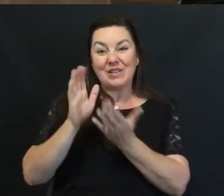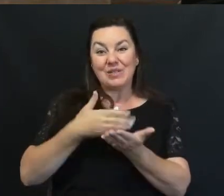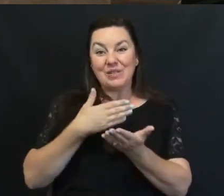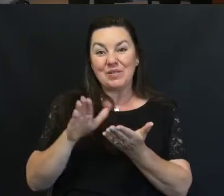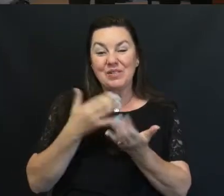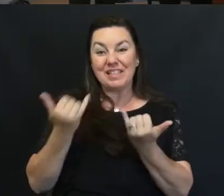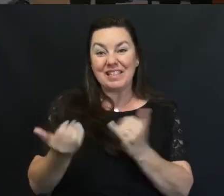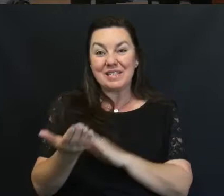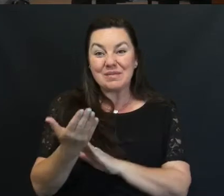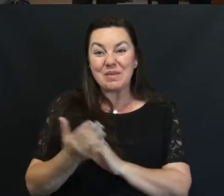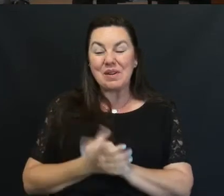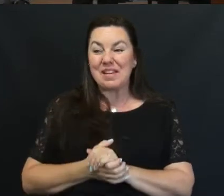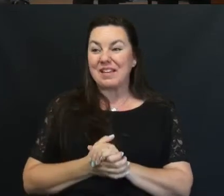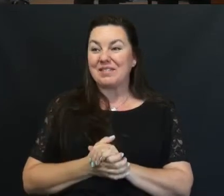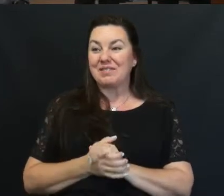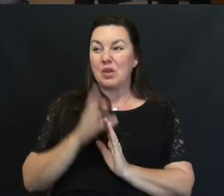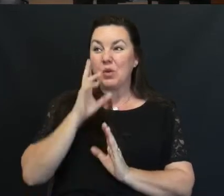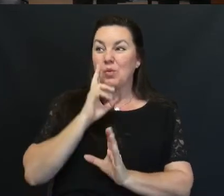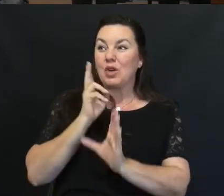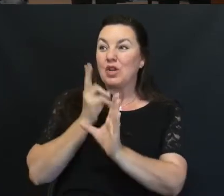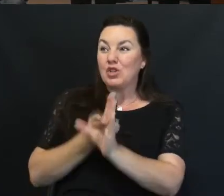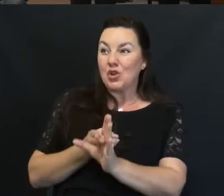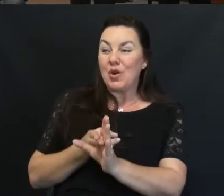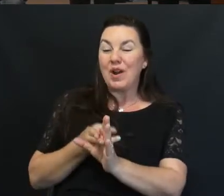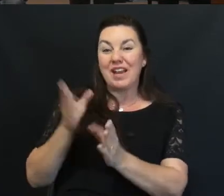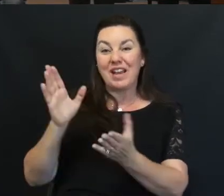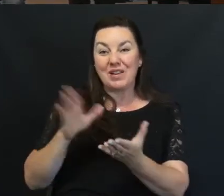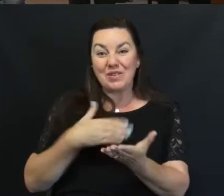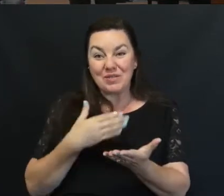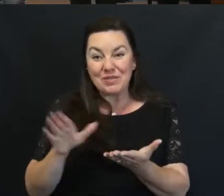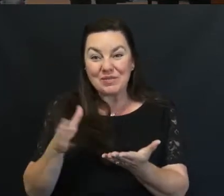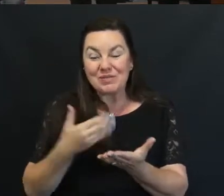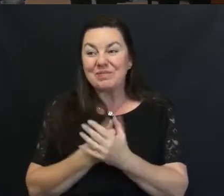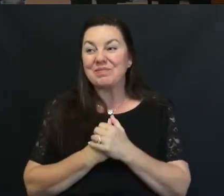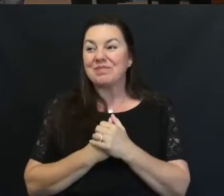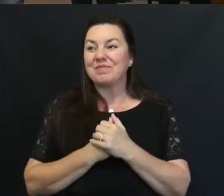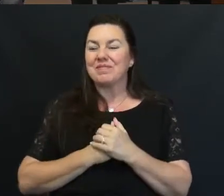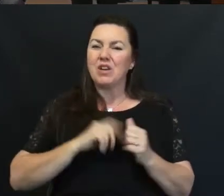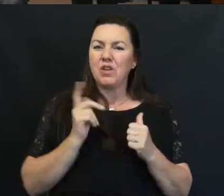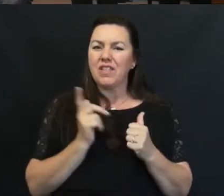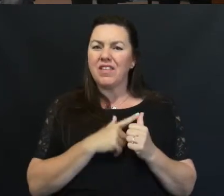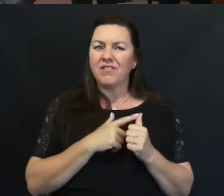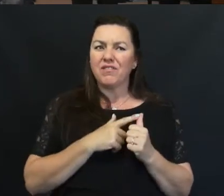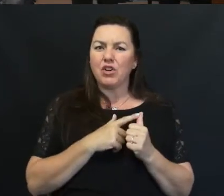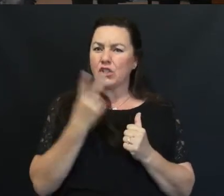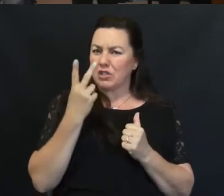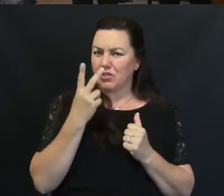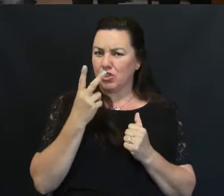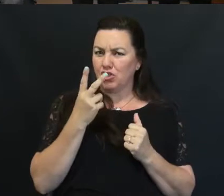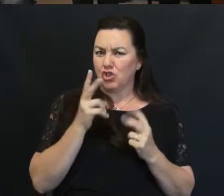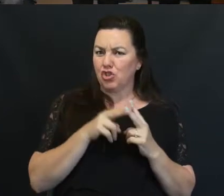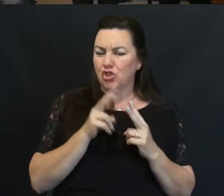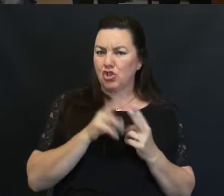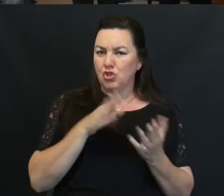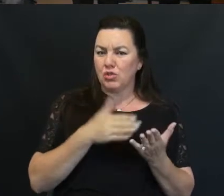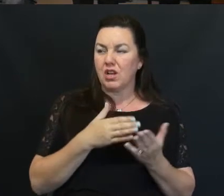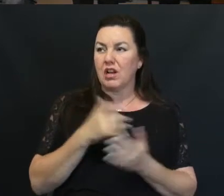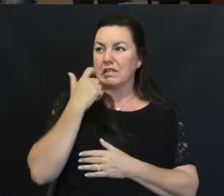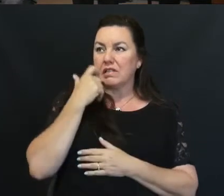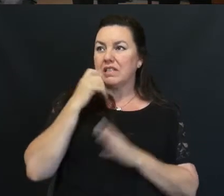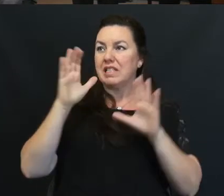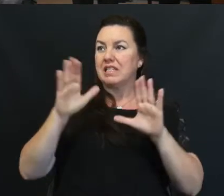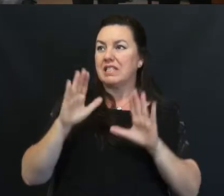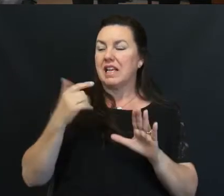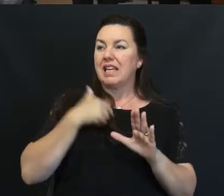And so we're going to join in worship. One of the first songs, okay, so let me back up a little bit. On Sunday, we